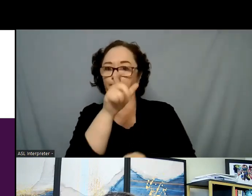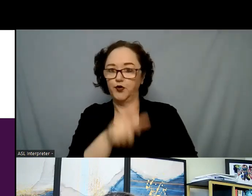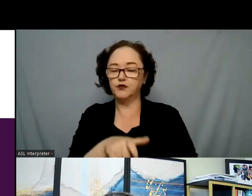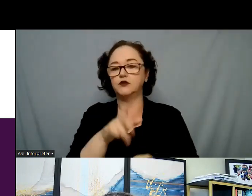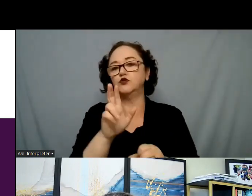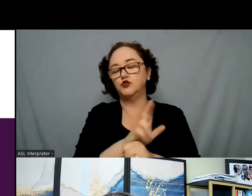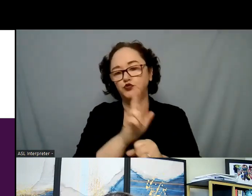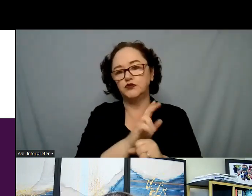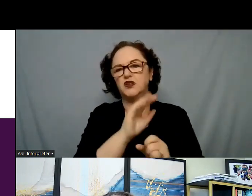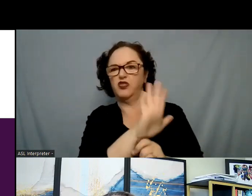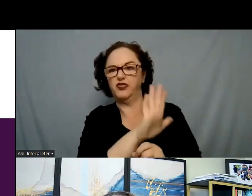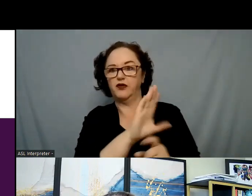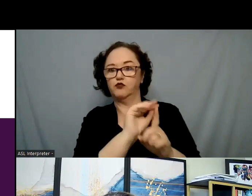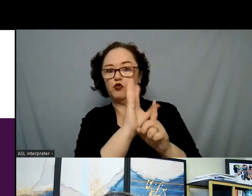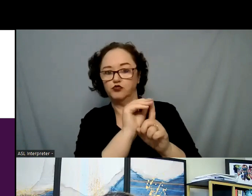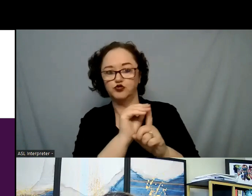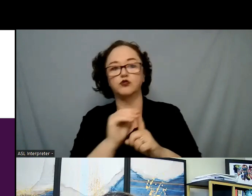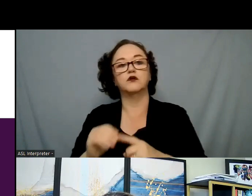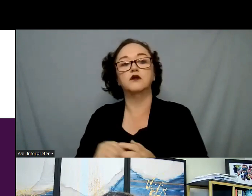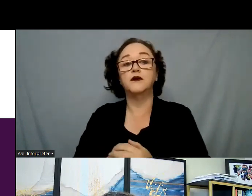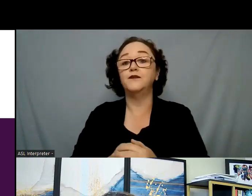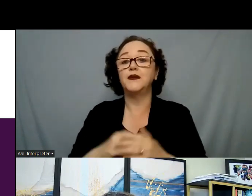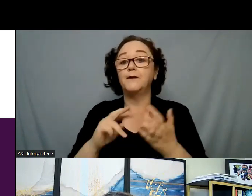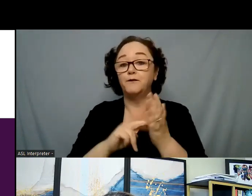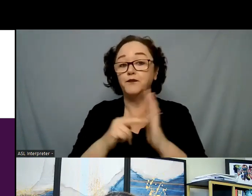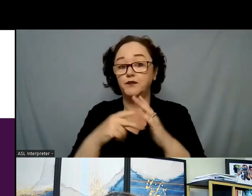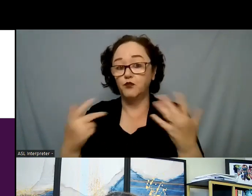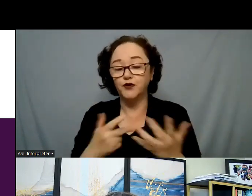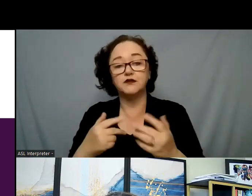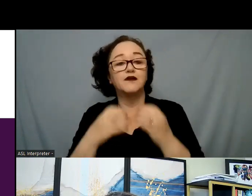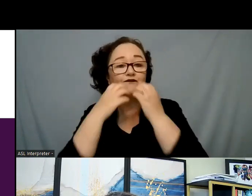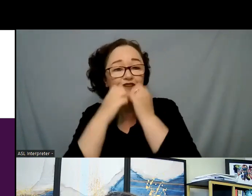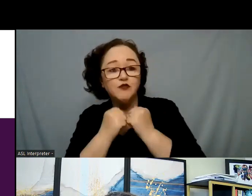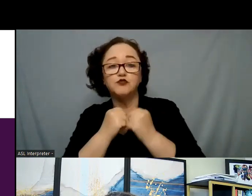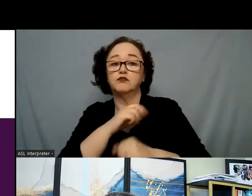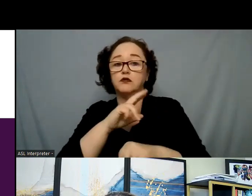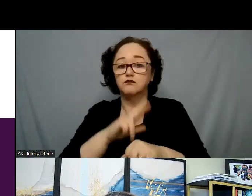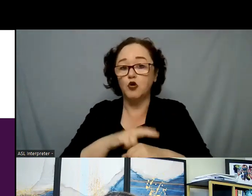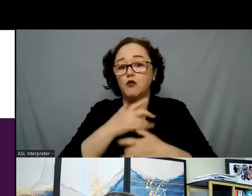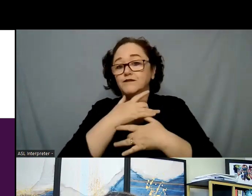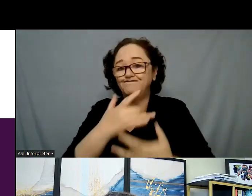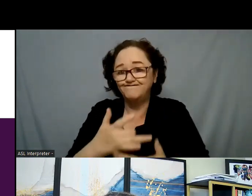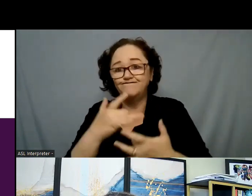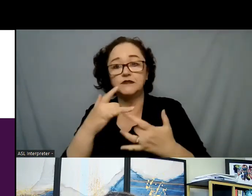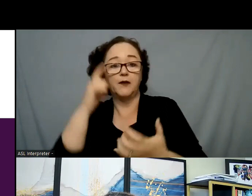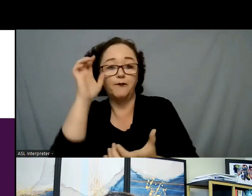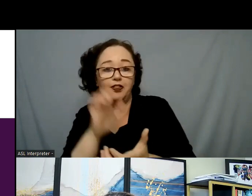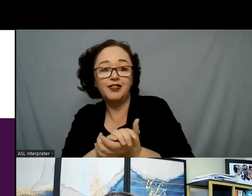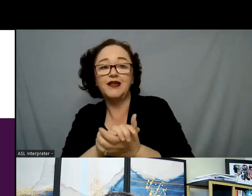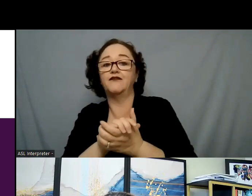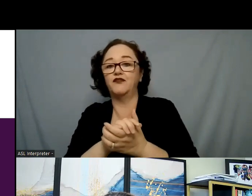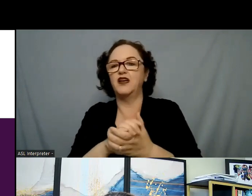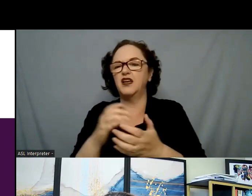values, the norms, and beliefs shared by a group, family of origin, religious community,